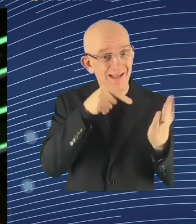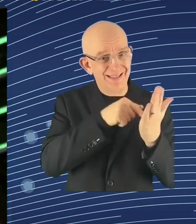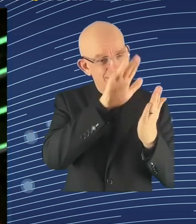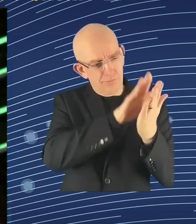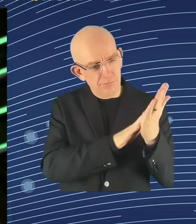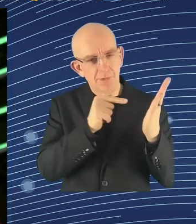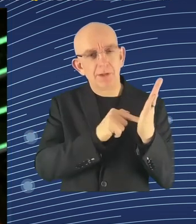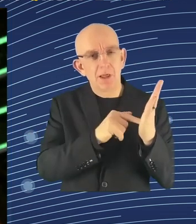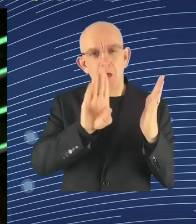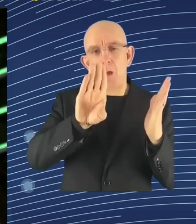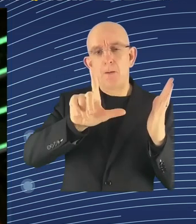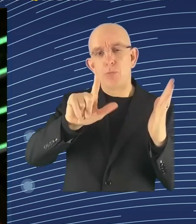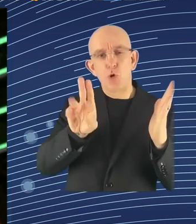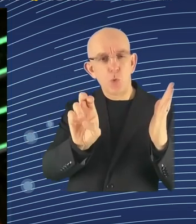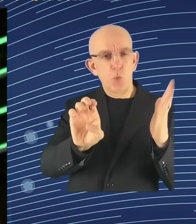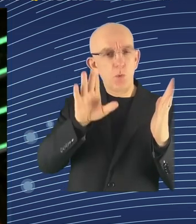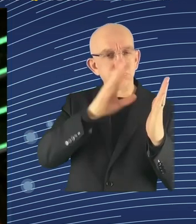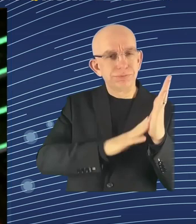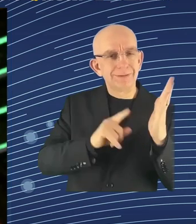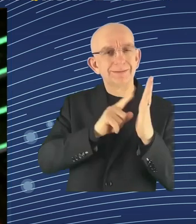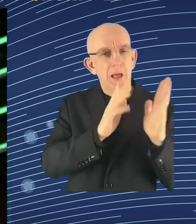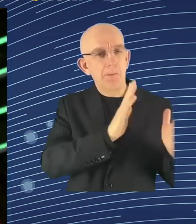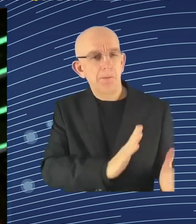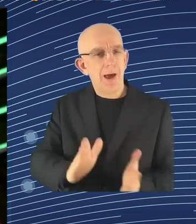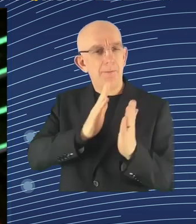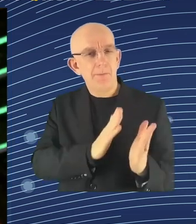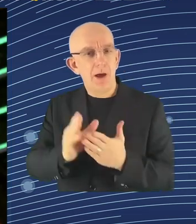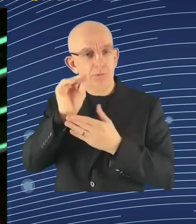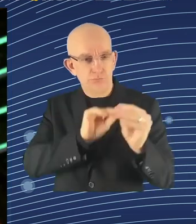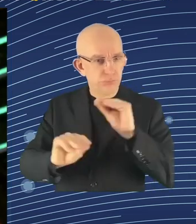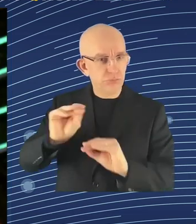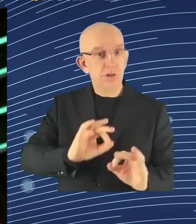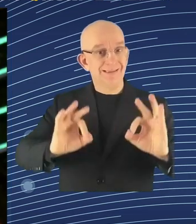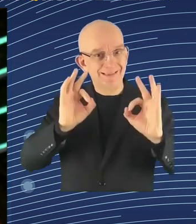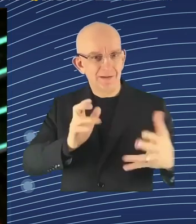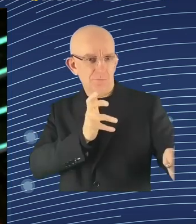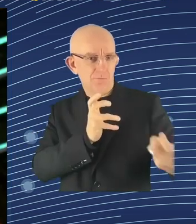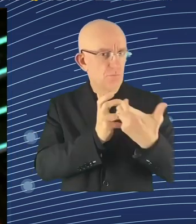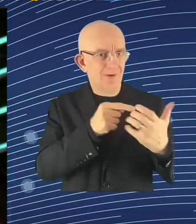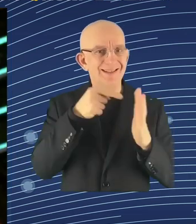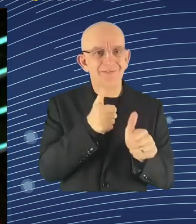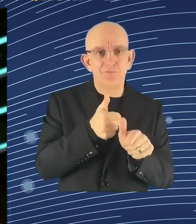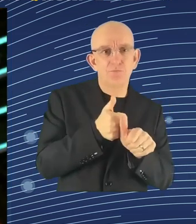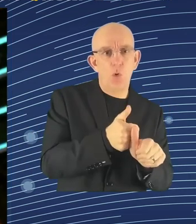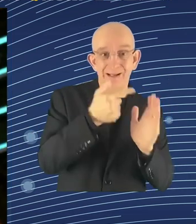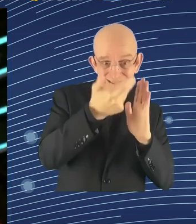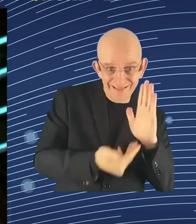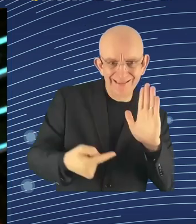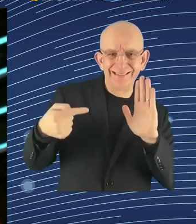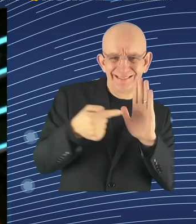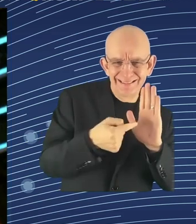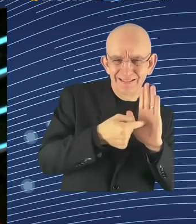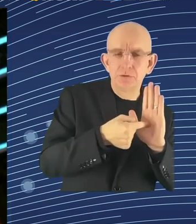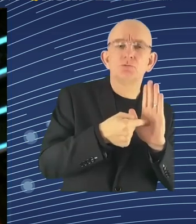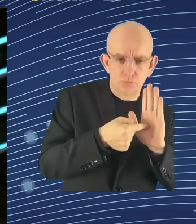by laws to make sure that all the achievements that we have made when it comes to workers' rights cannot be circumvented by